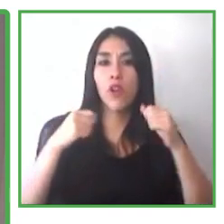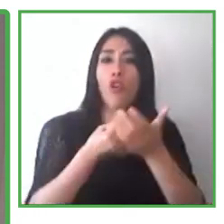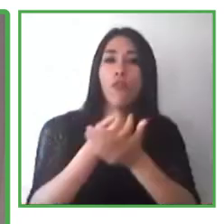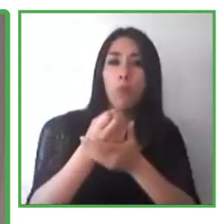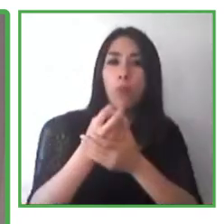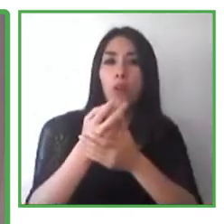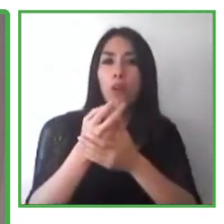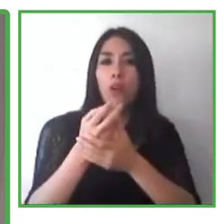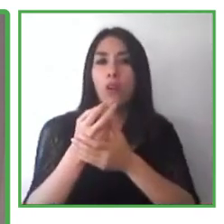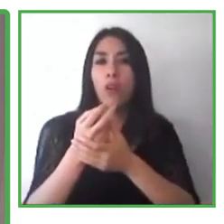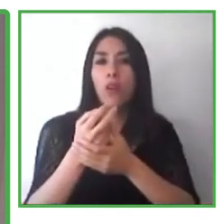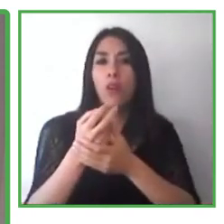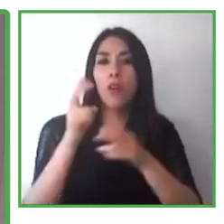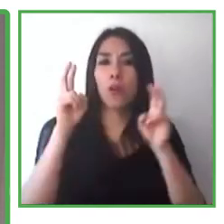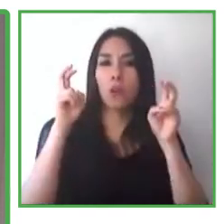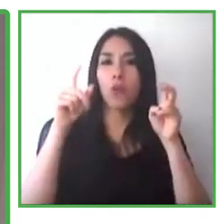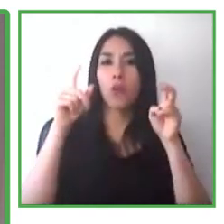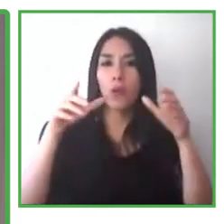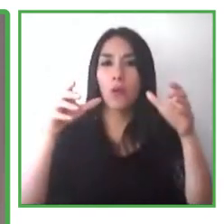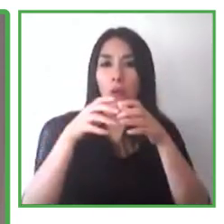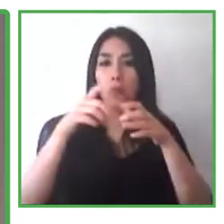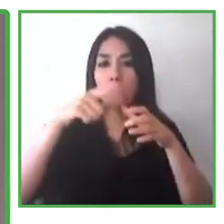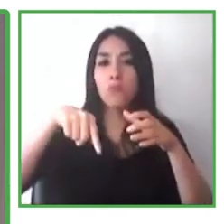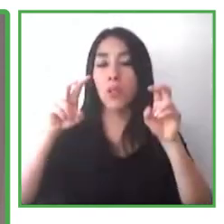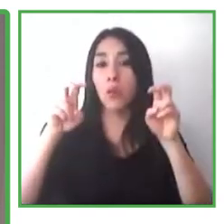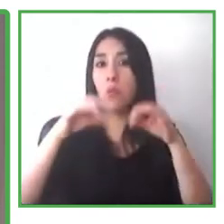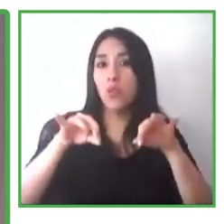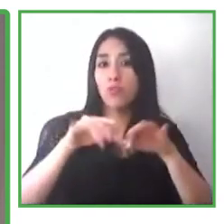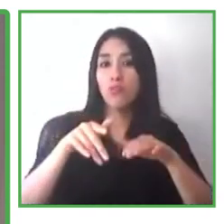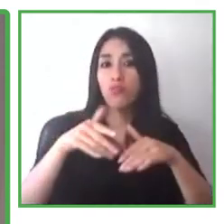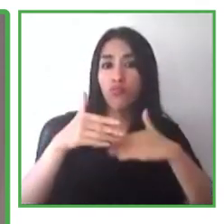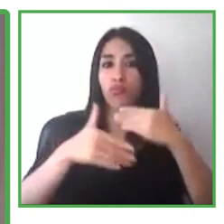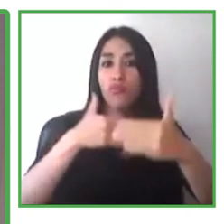turn it over to you to share your thoughts on challenges and opportunities.